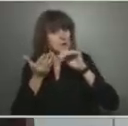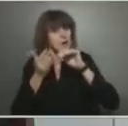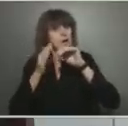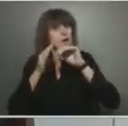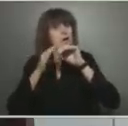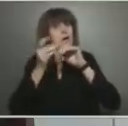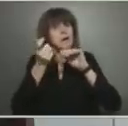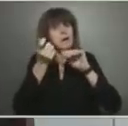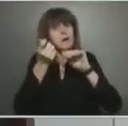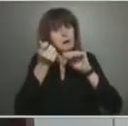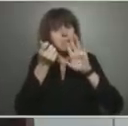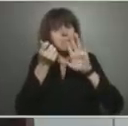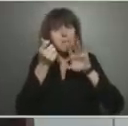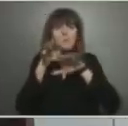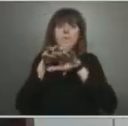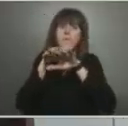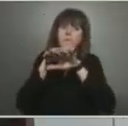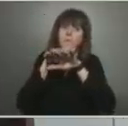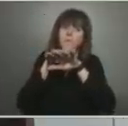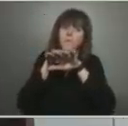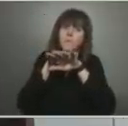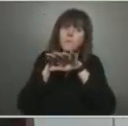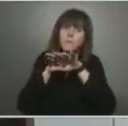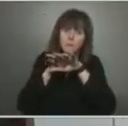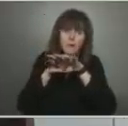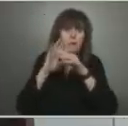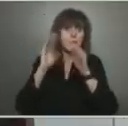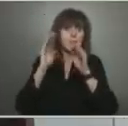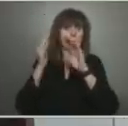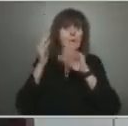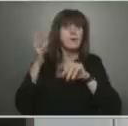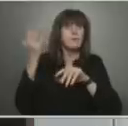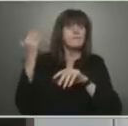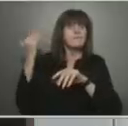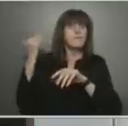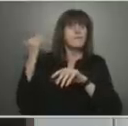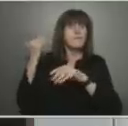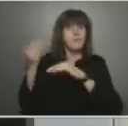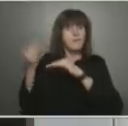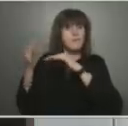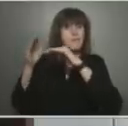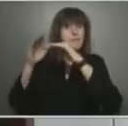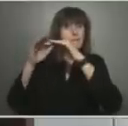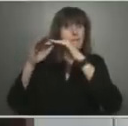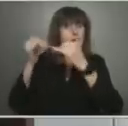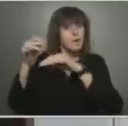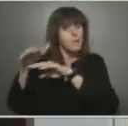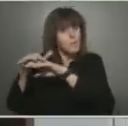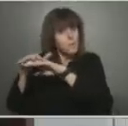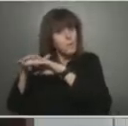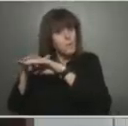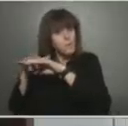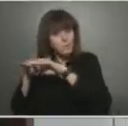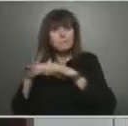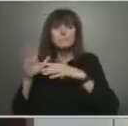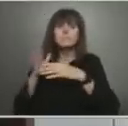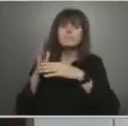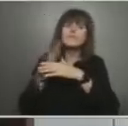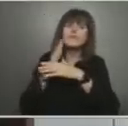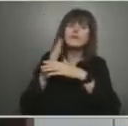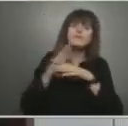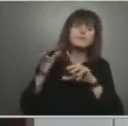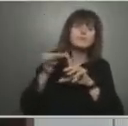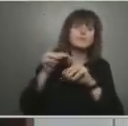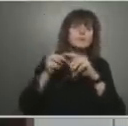weeks. In this past week, our average percent positivity of tests is 18.41% compared to the